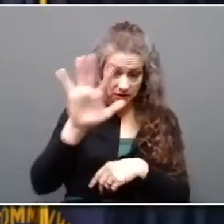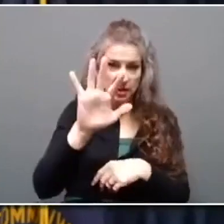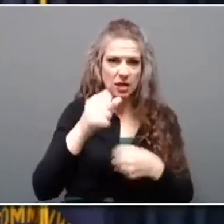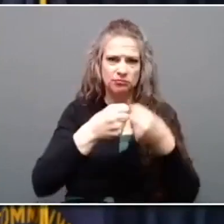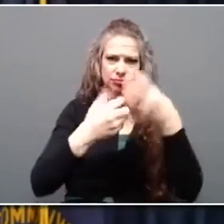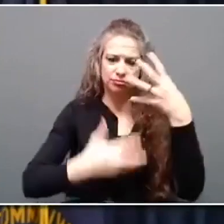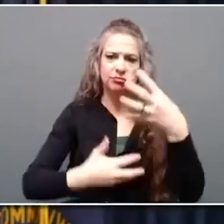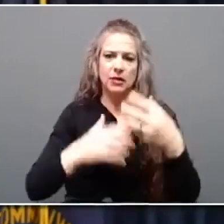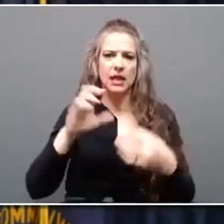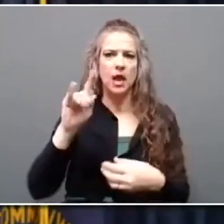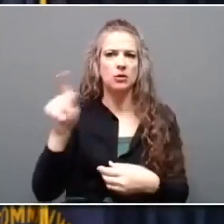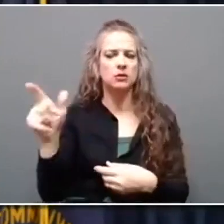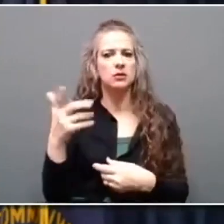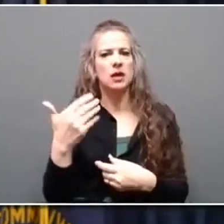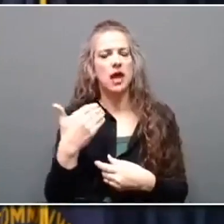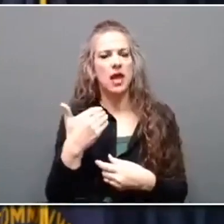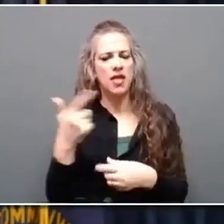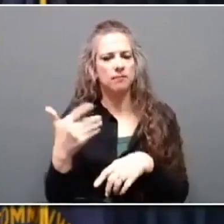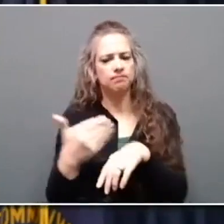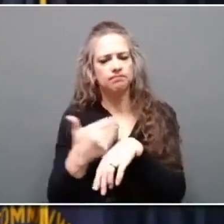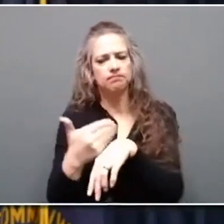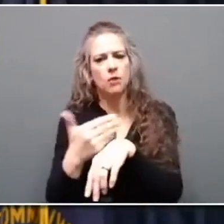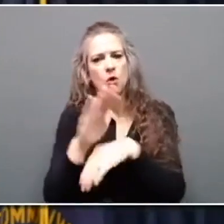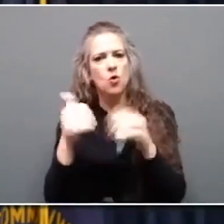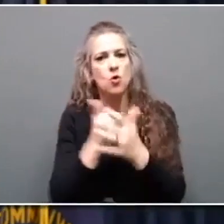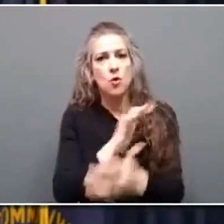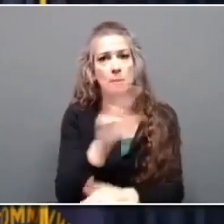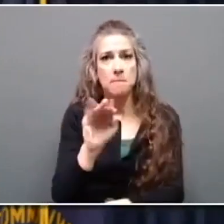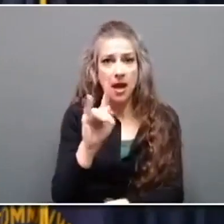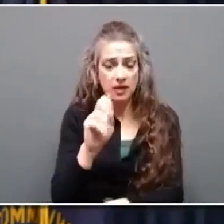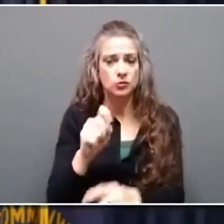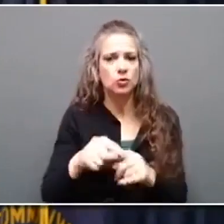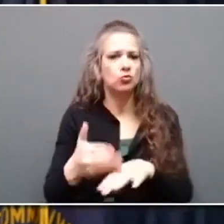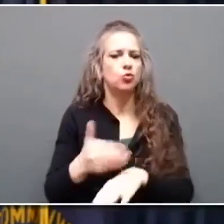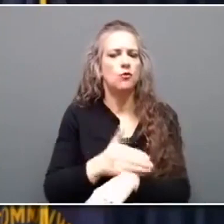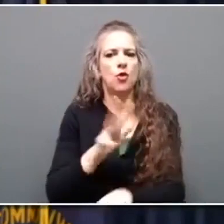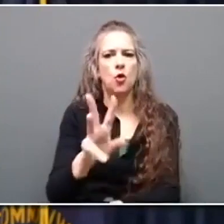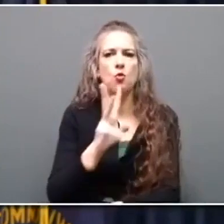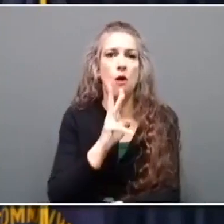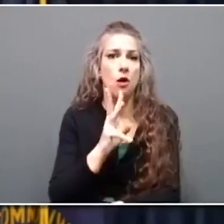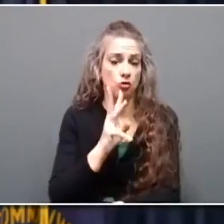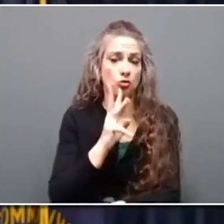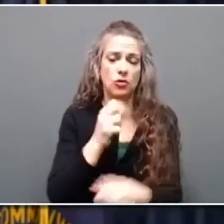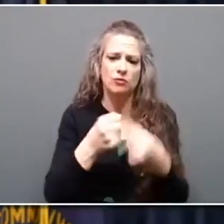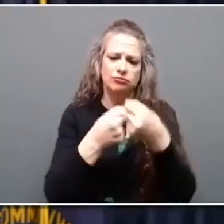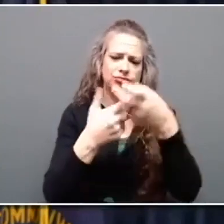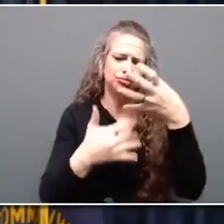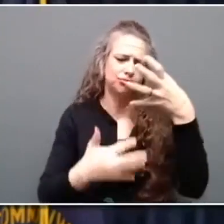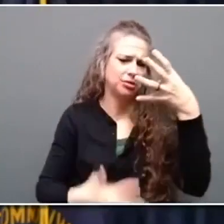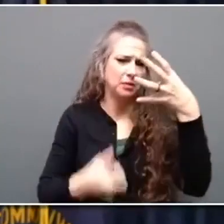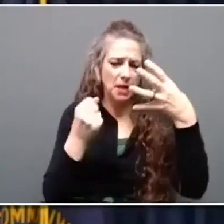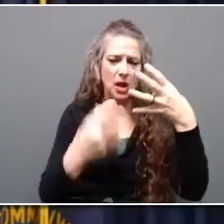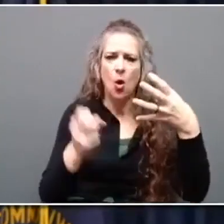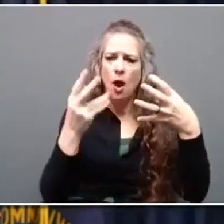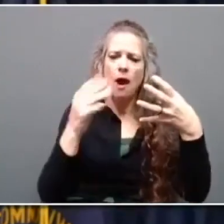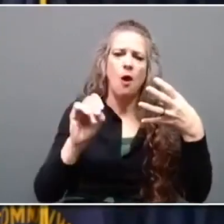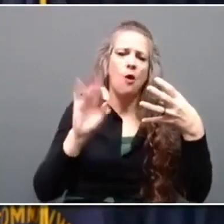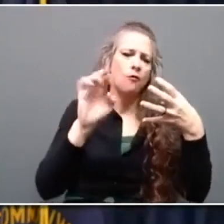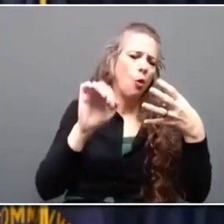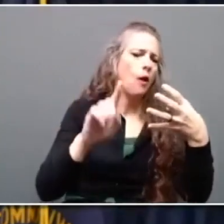Pike, Knott, Letcher, Bell, Leslie, Johnson, Boyd, Ohio, Hopkins,